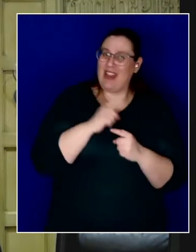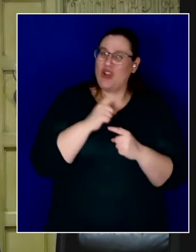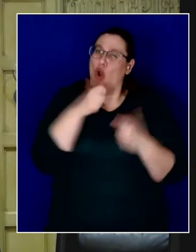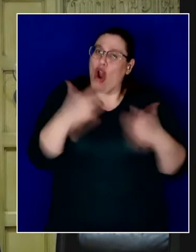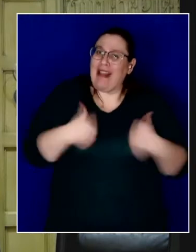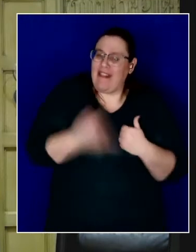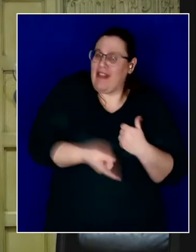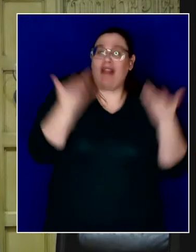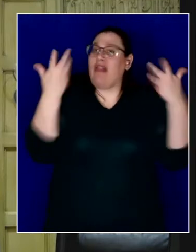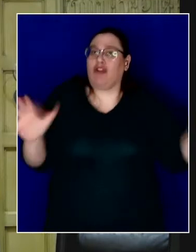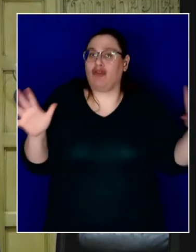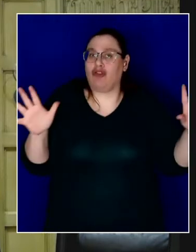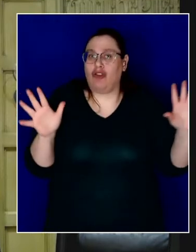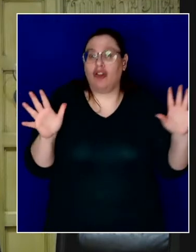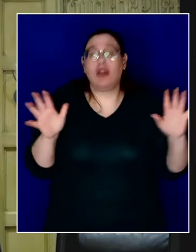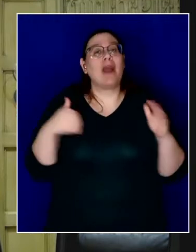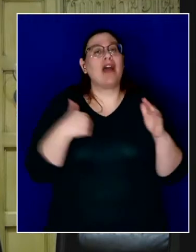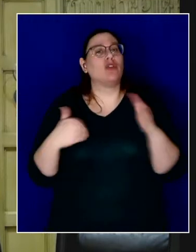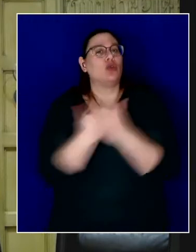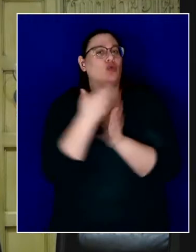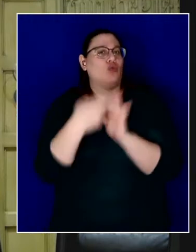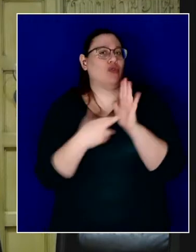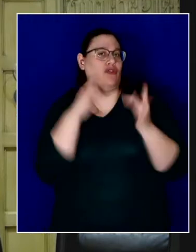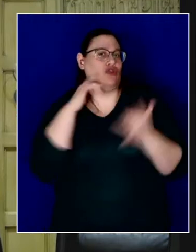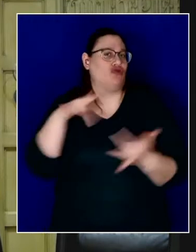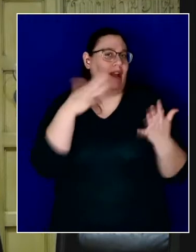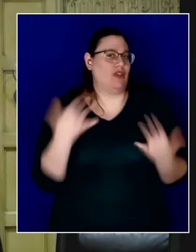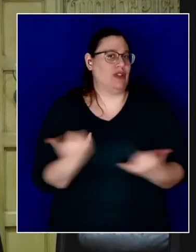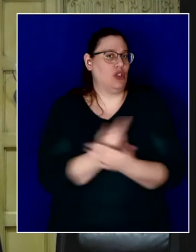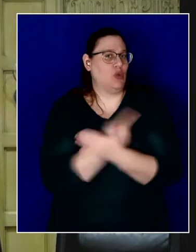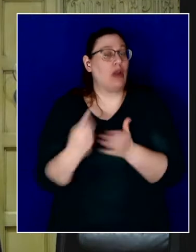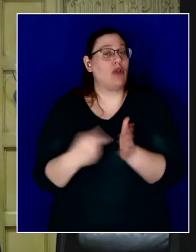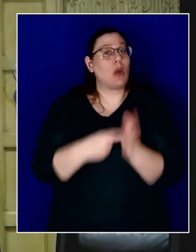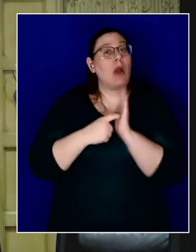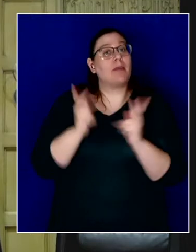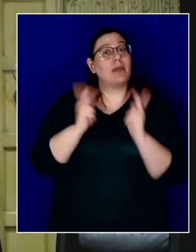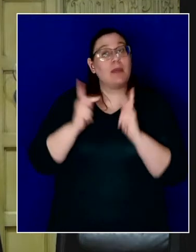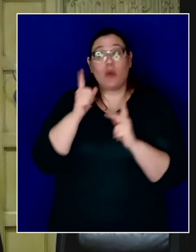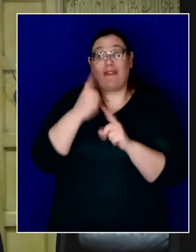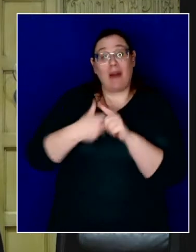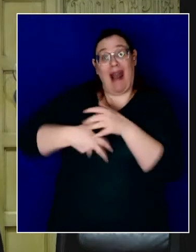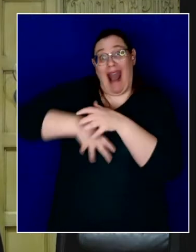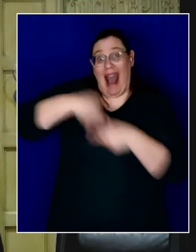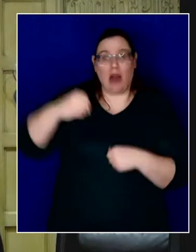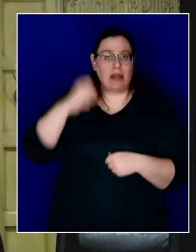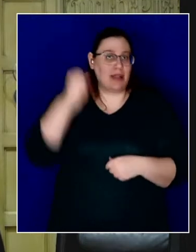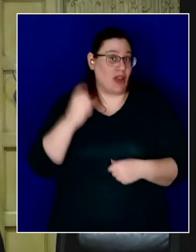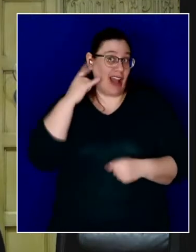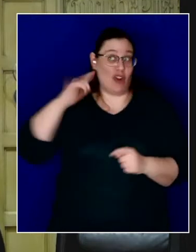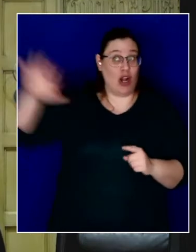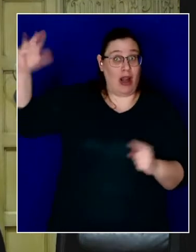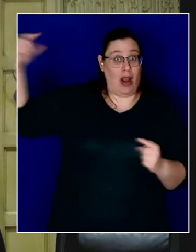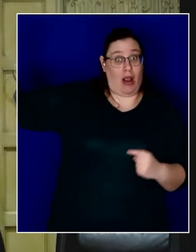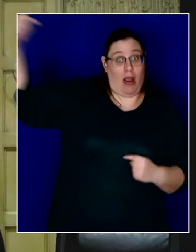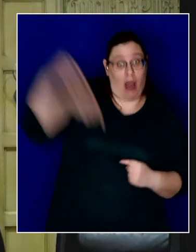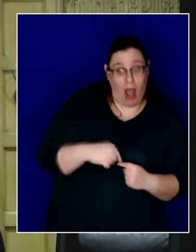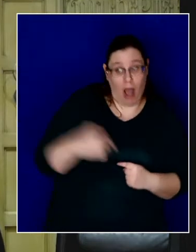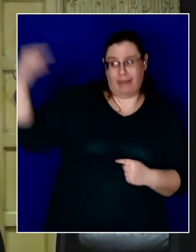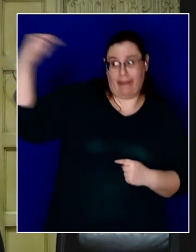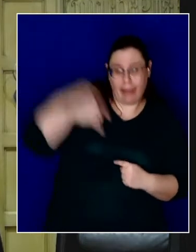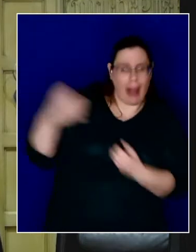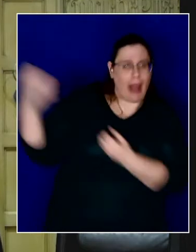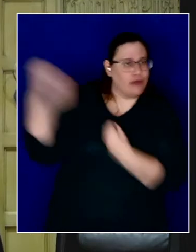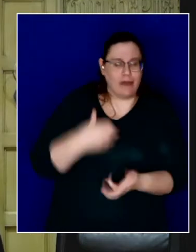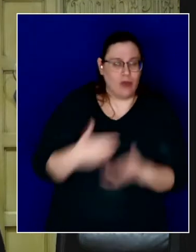updated its rules for travelers this week, requiring visitors and residents arriving from outside the Southern California region to quarantine for 10 days.